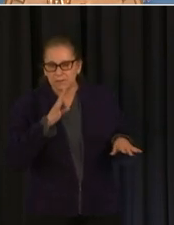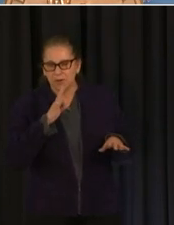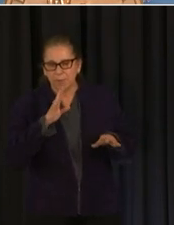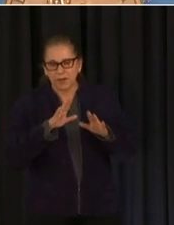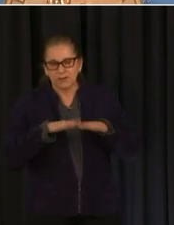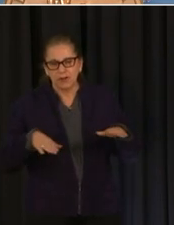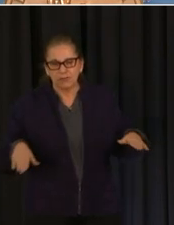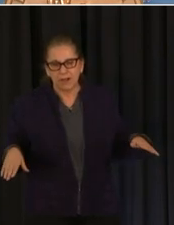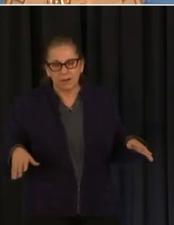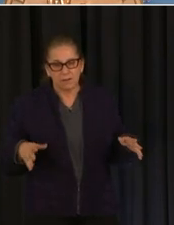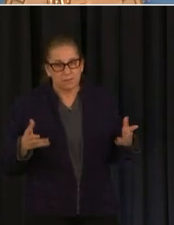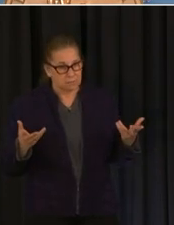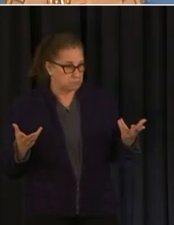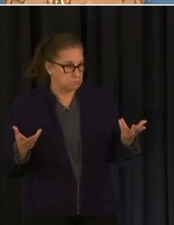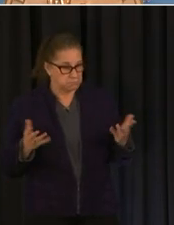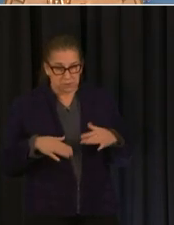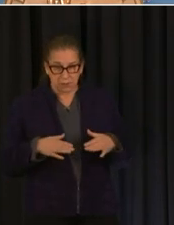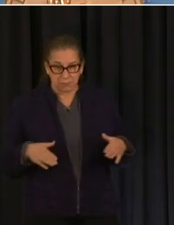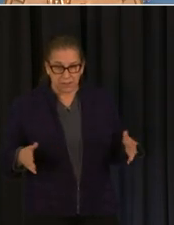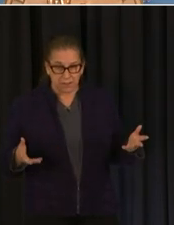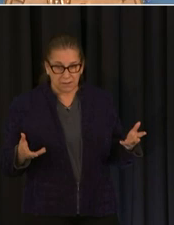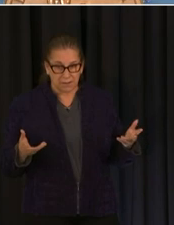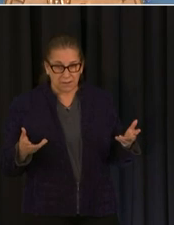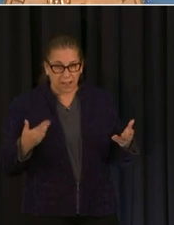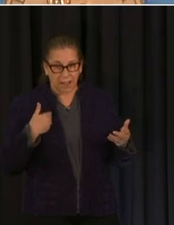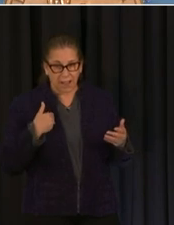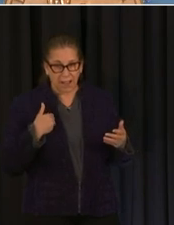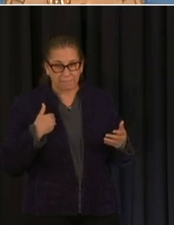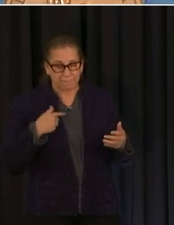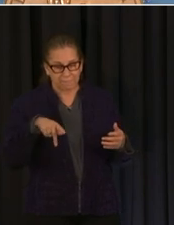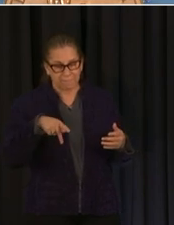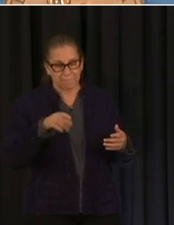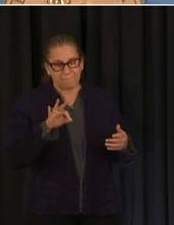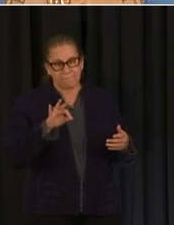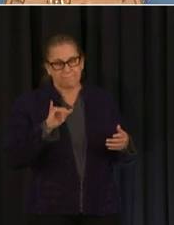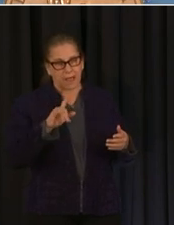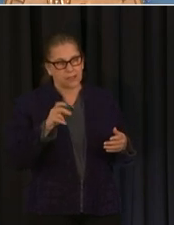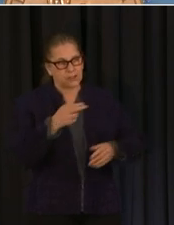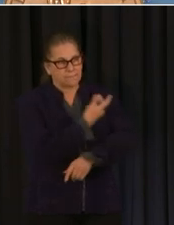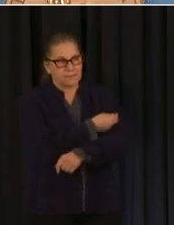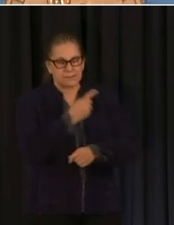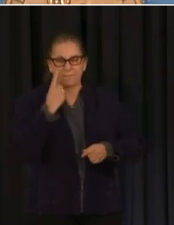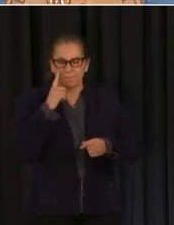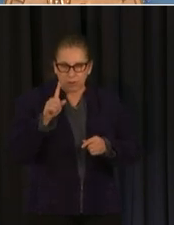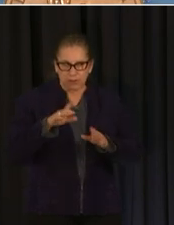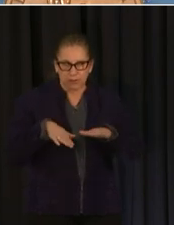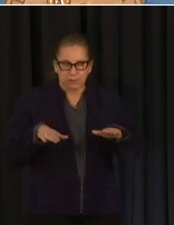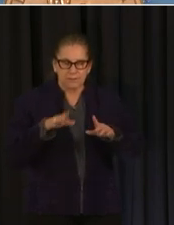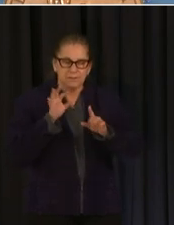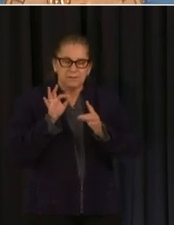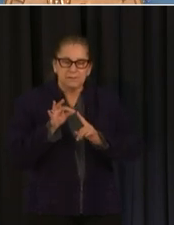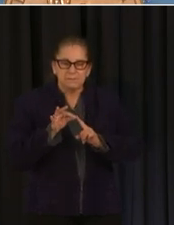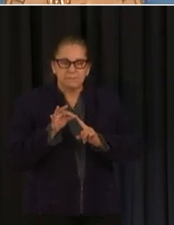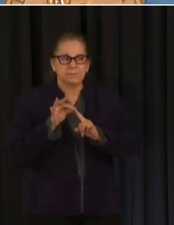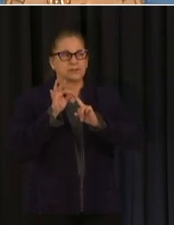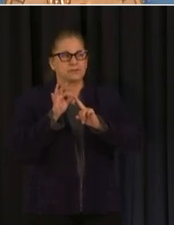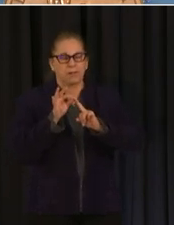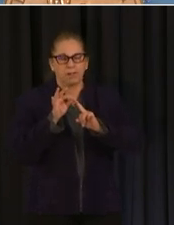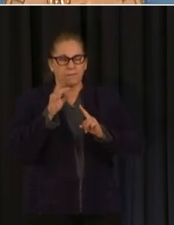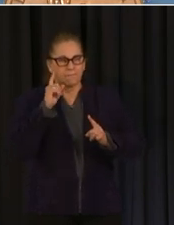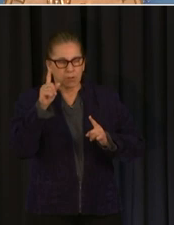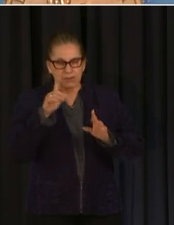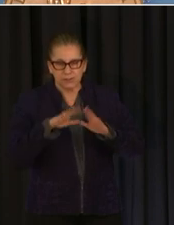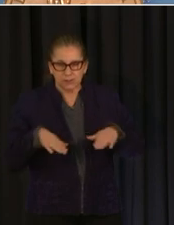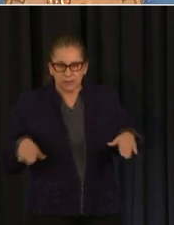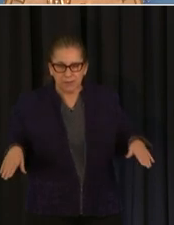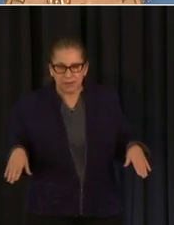to approve vaccinations of the pfizer vaccine for uh uh younger children and i'm